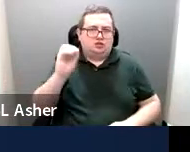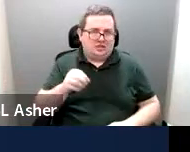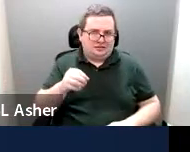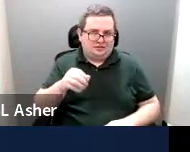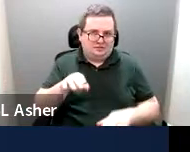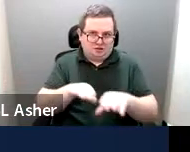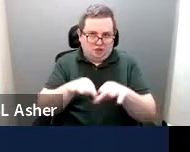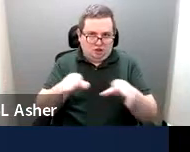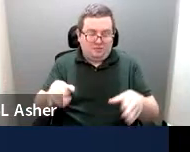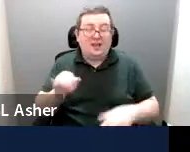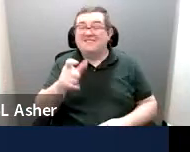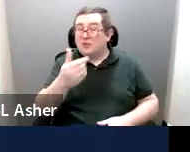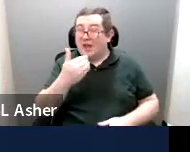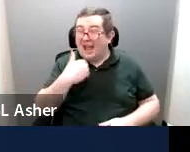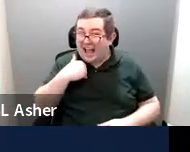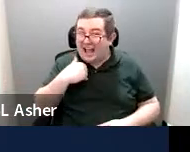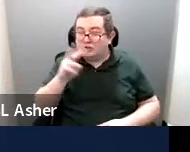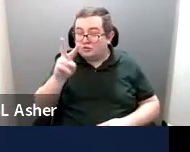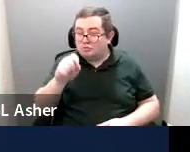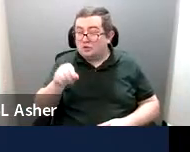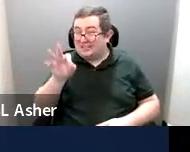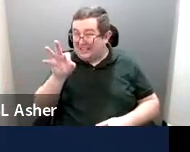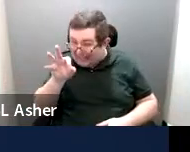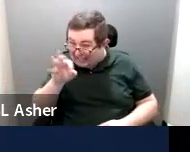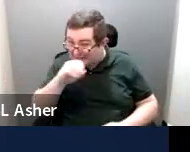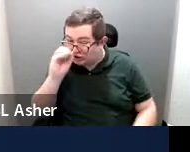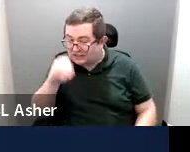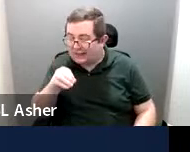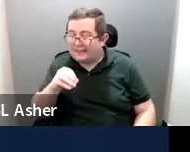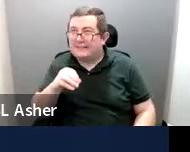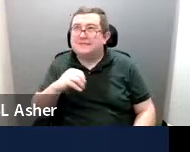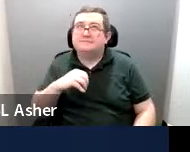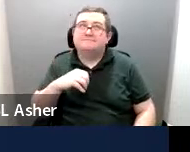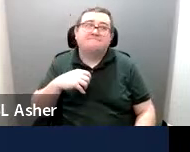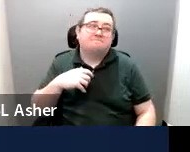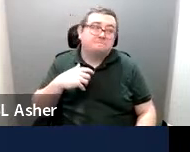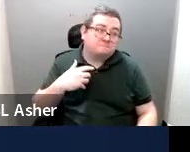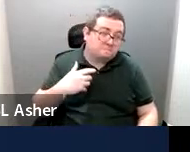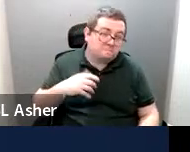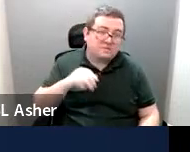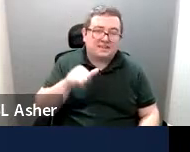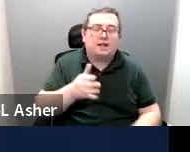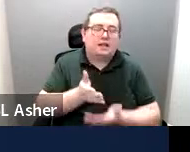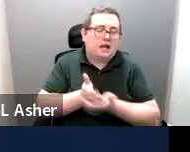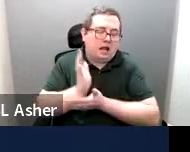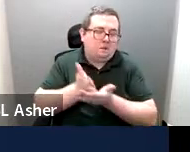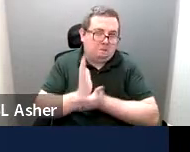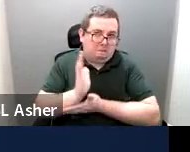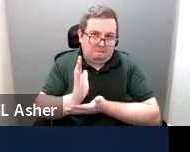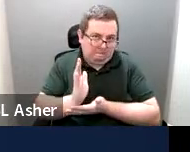if you had that 2.9% slope, then that is allowable.